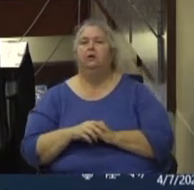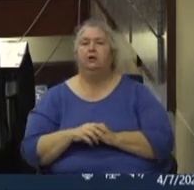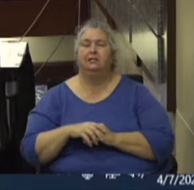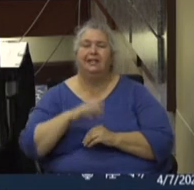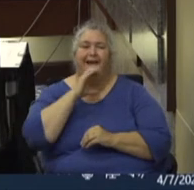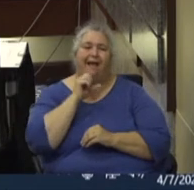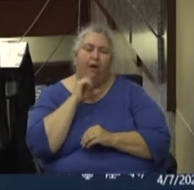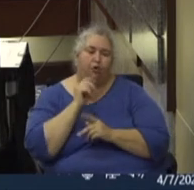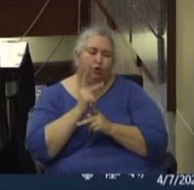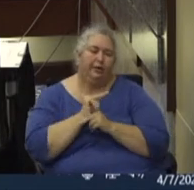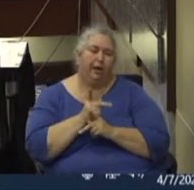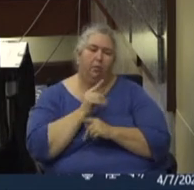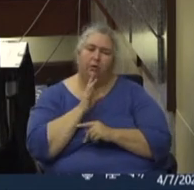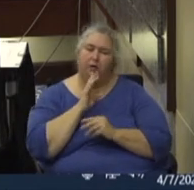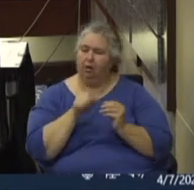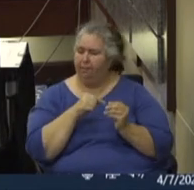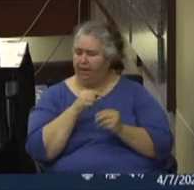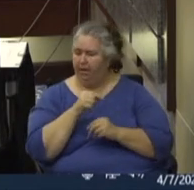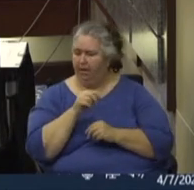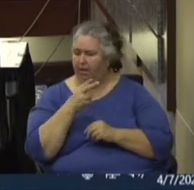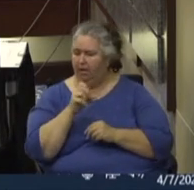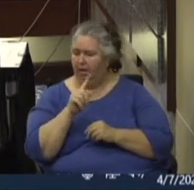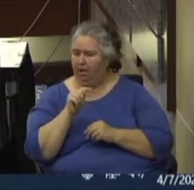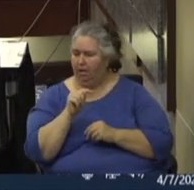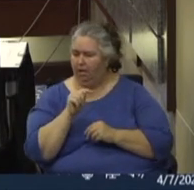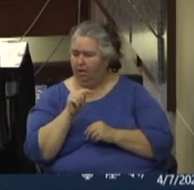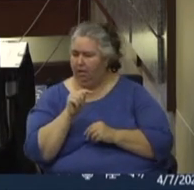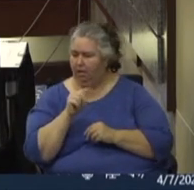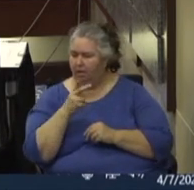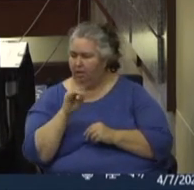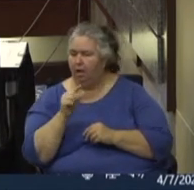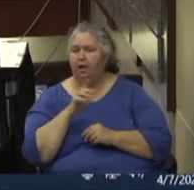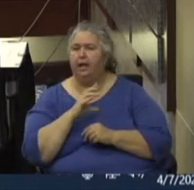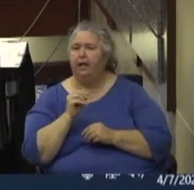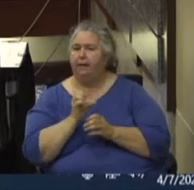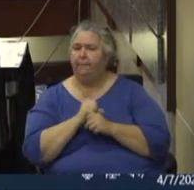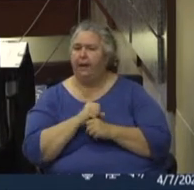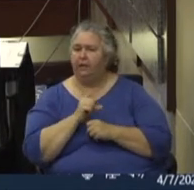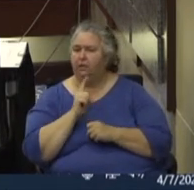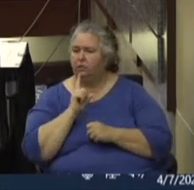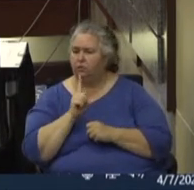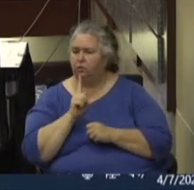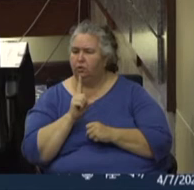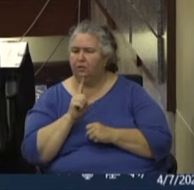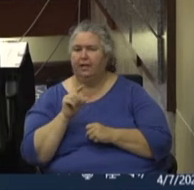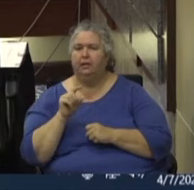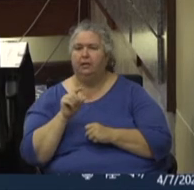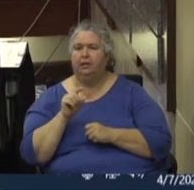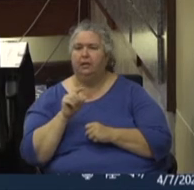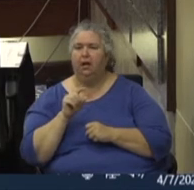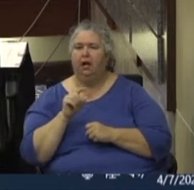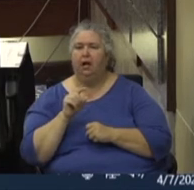talking with, uh, hot cog and the council on aging and making sure that the nursing homes were, um,